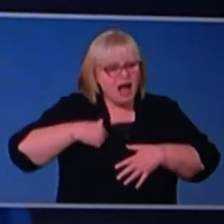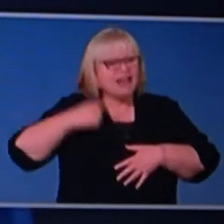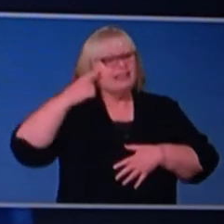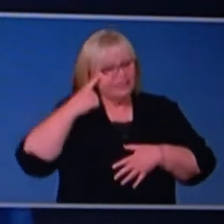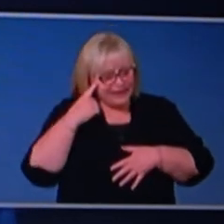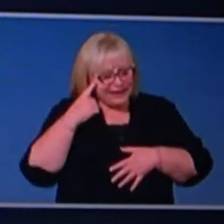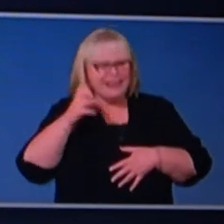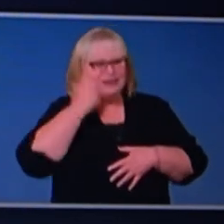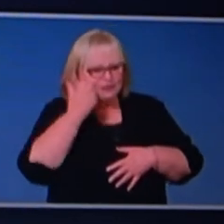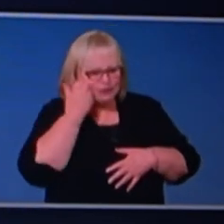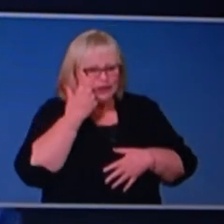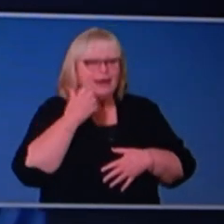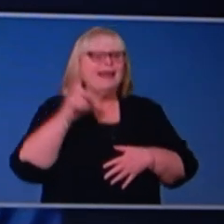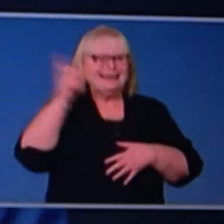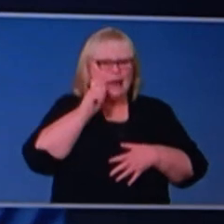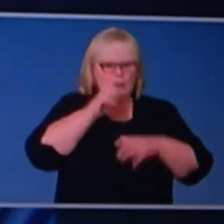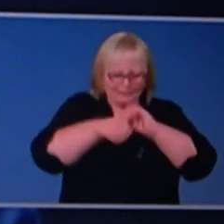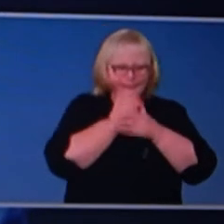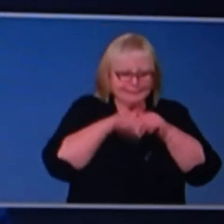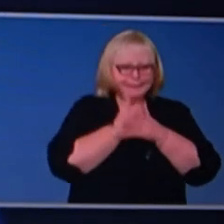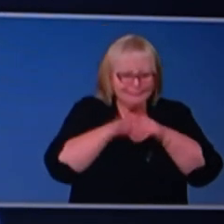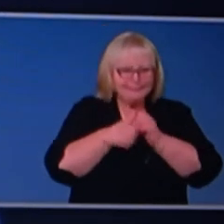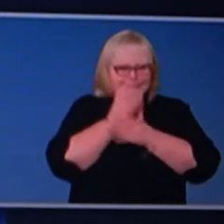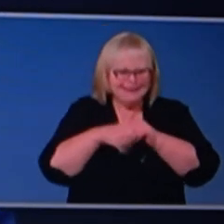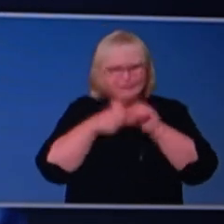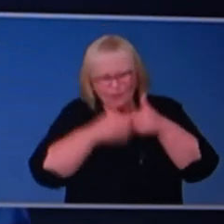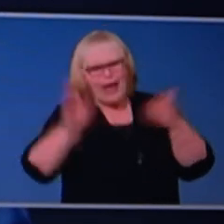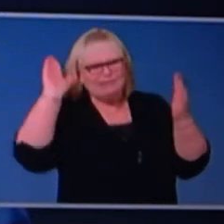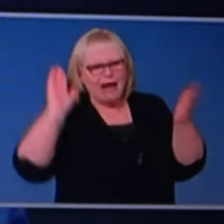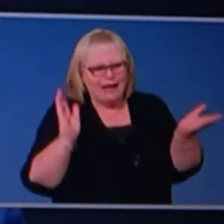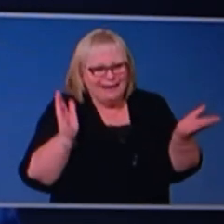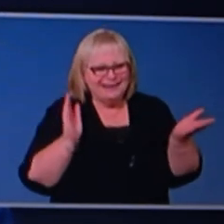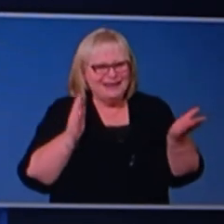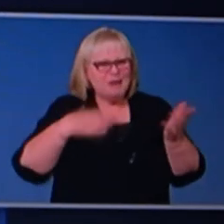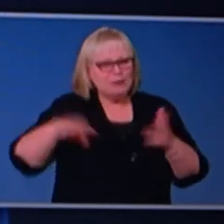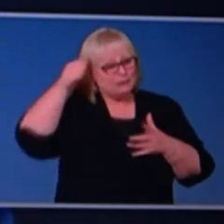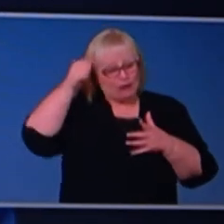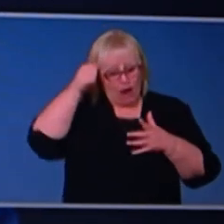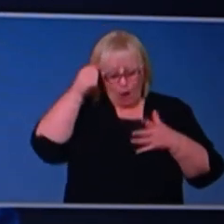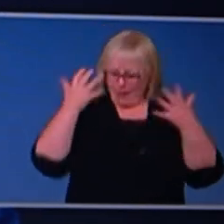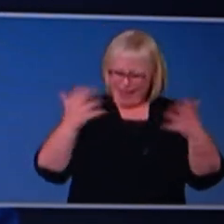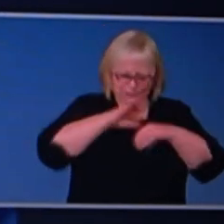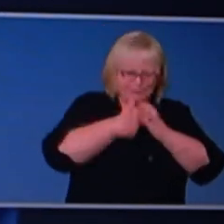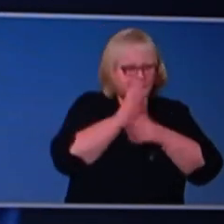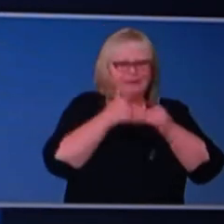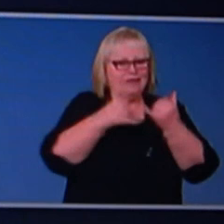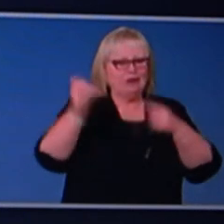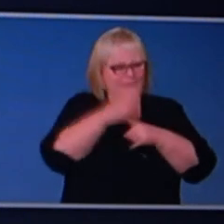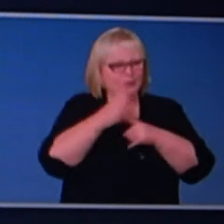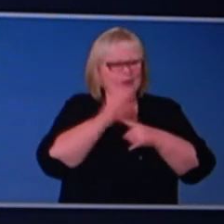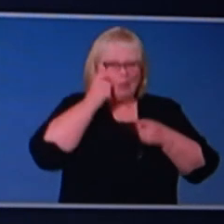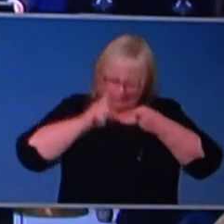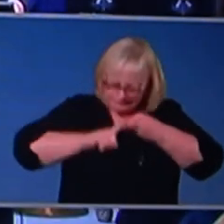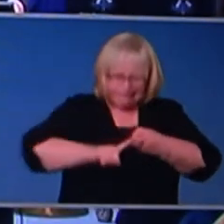new way for the rest of our lives, even beyond this virus, because I think we've all learned how important hand hygiene is and we're going to keep doing it.